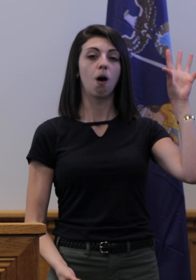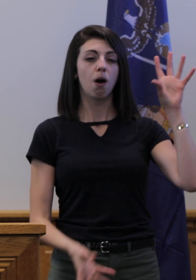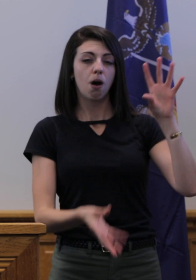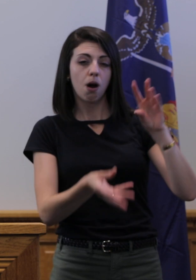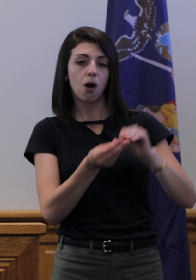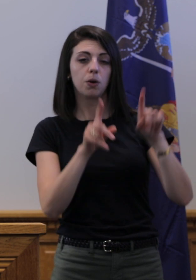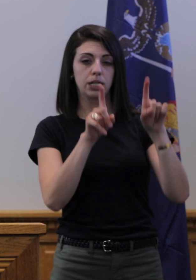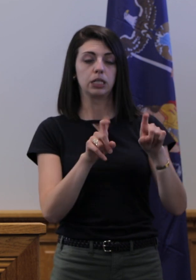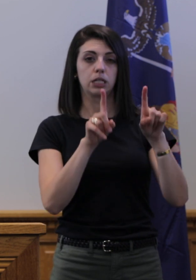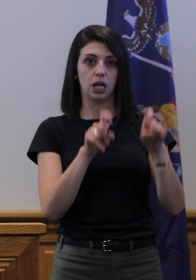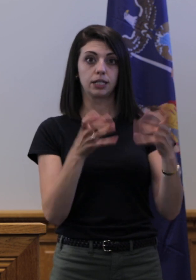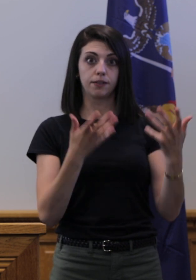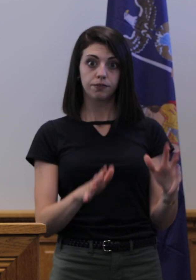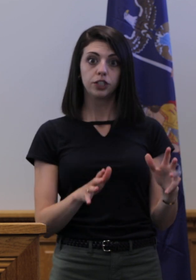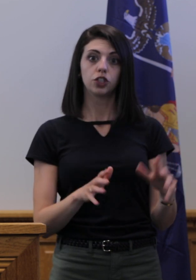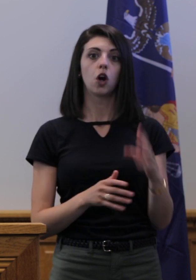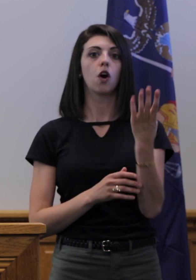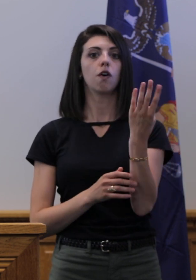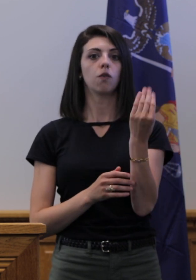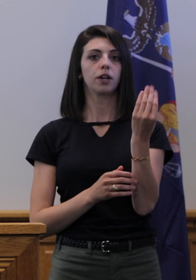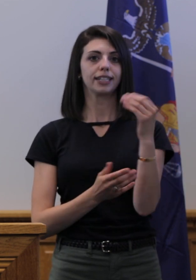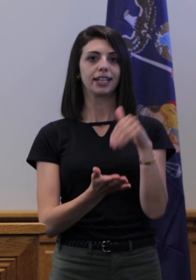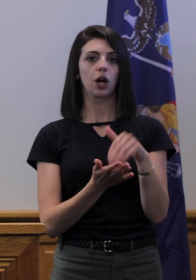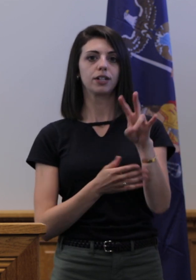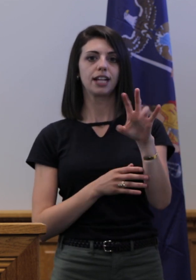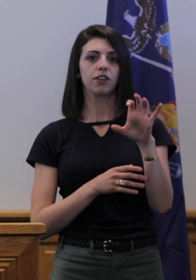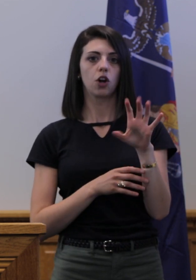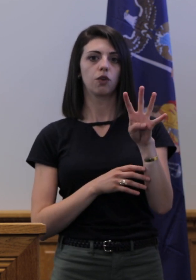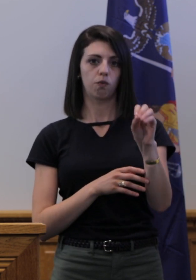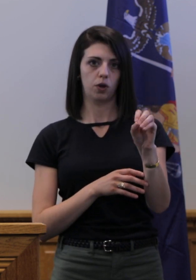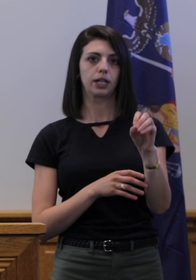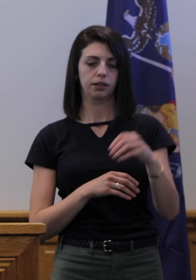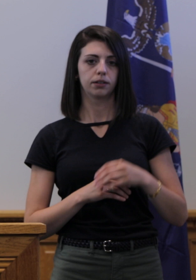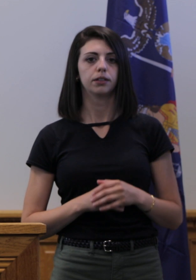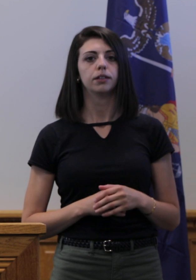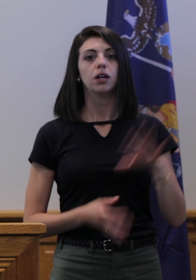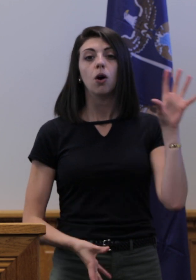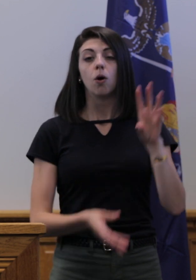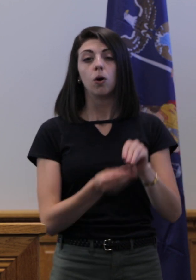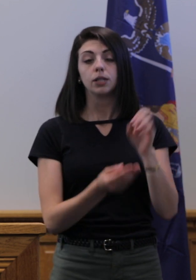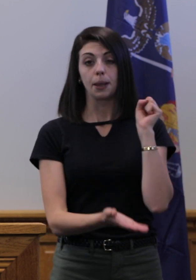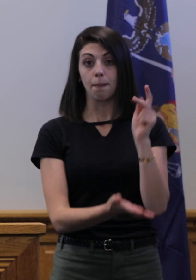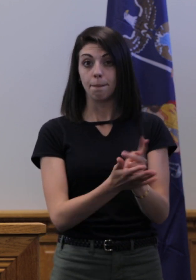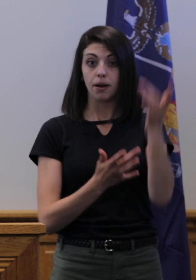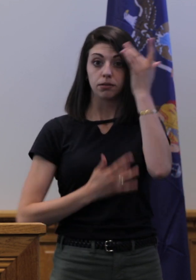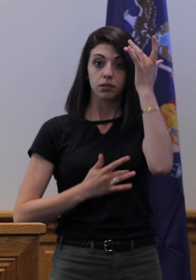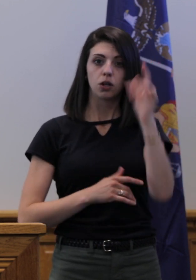tests completed at 14,740. We have a total of